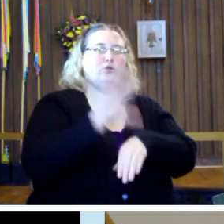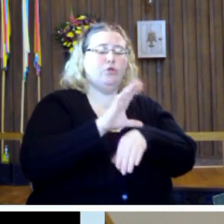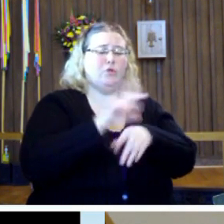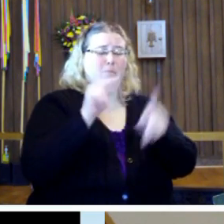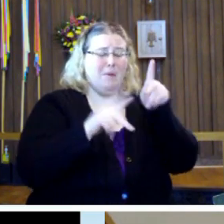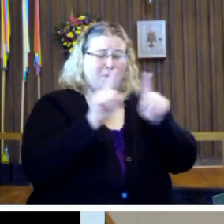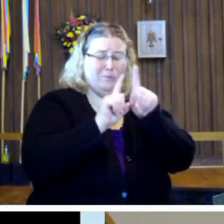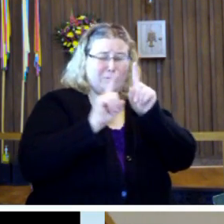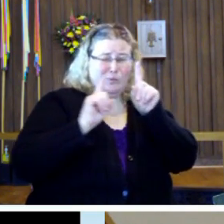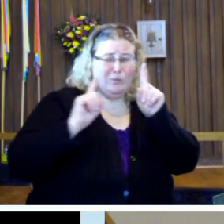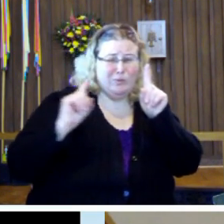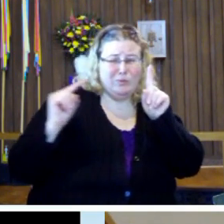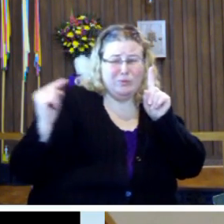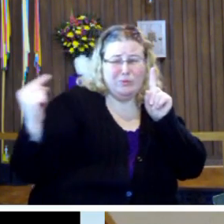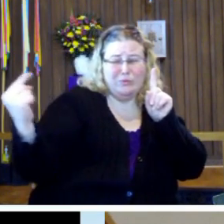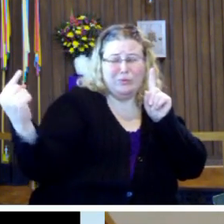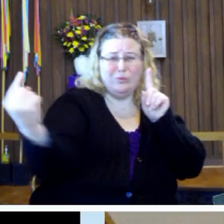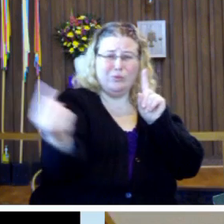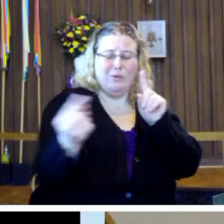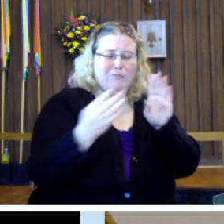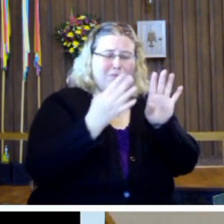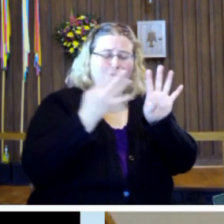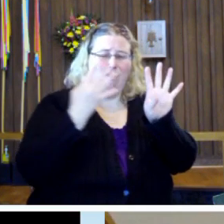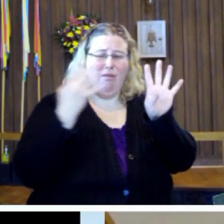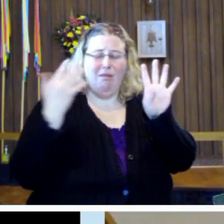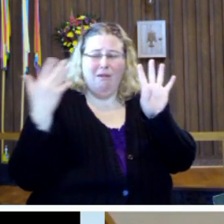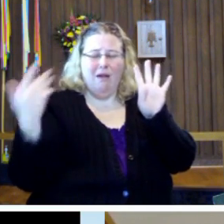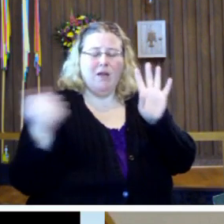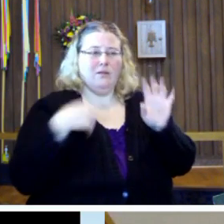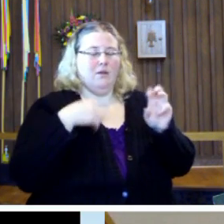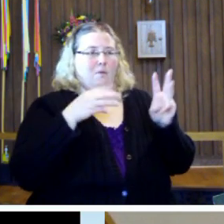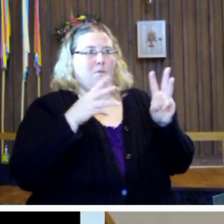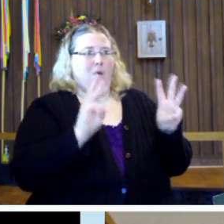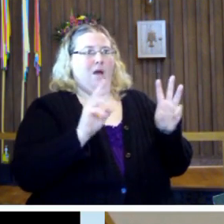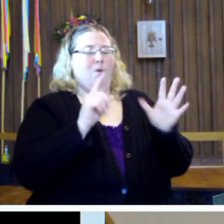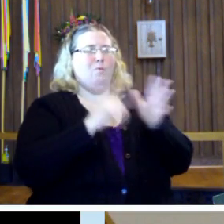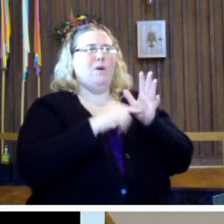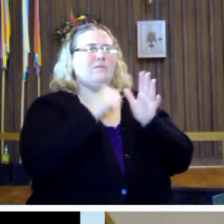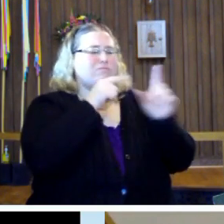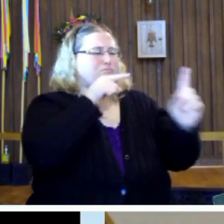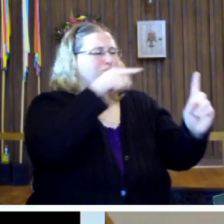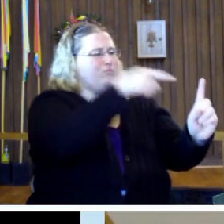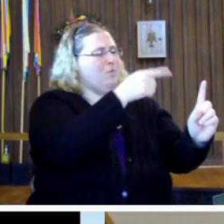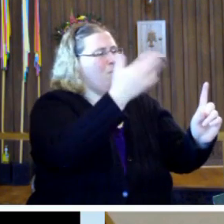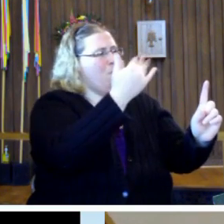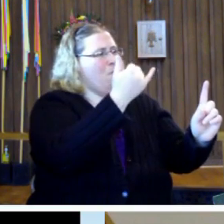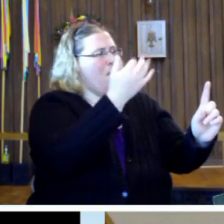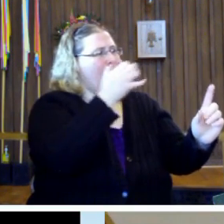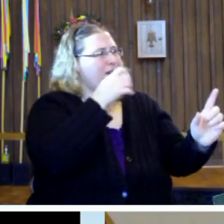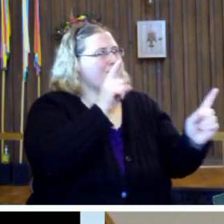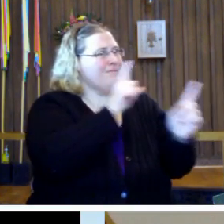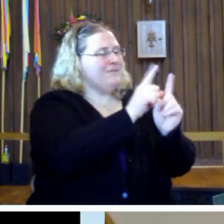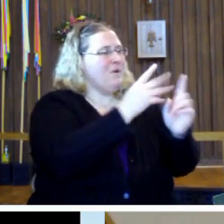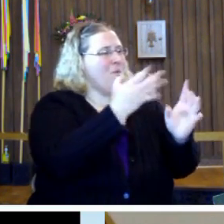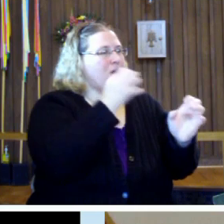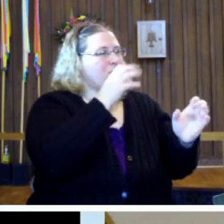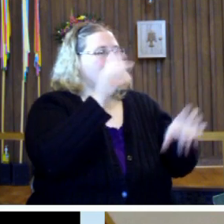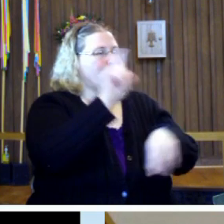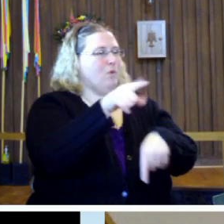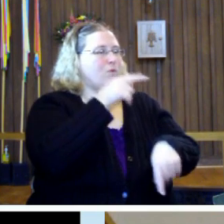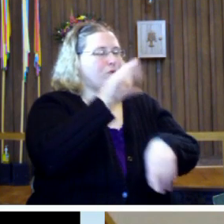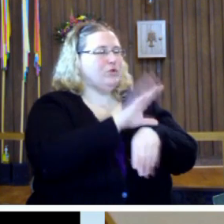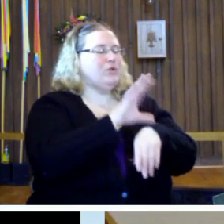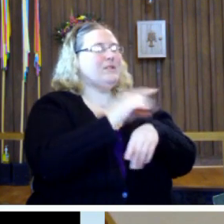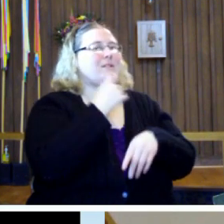around the block to get in. And I said to her, wow, what's the attraction? Why, why do people want to go to this church?